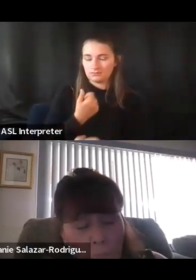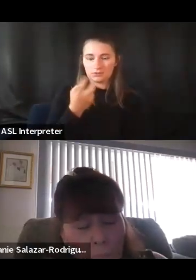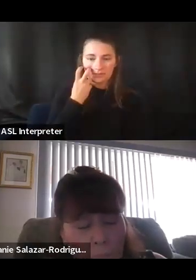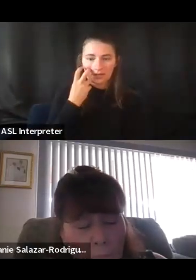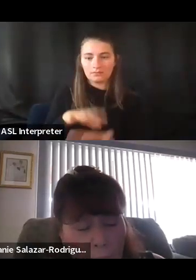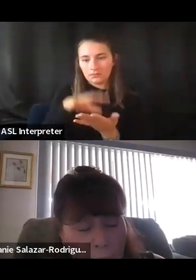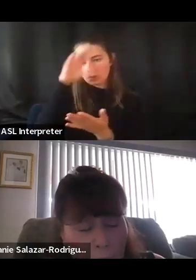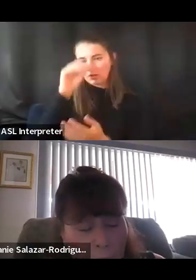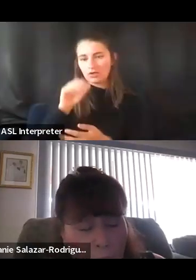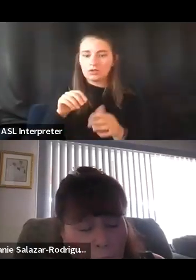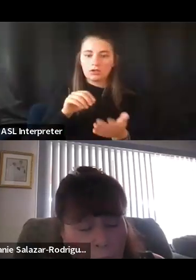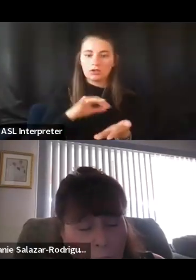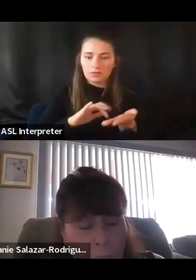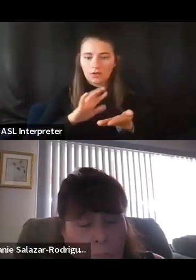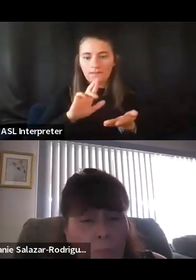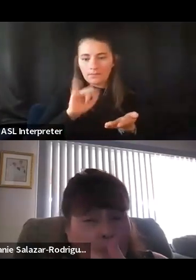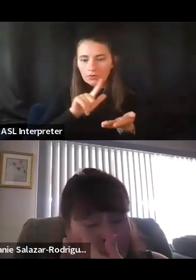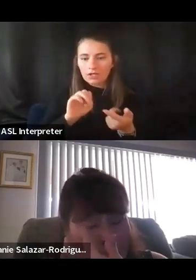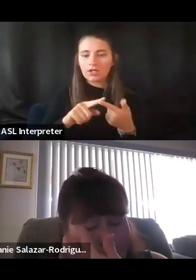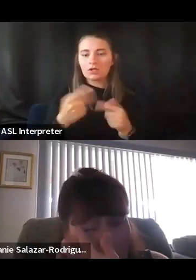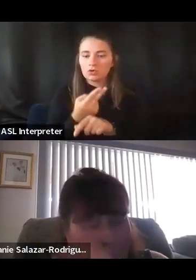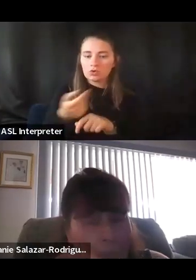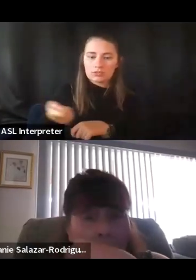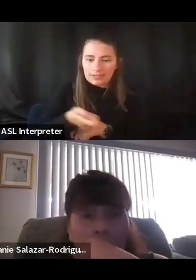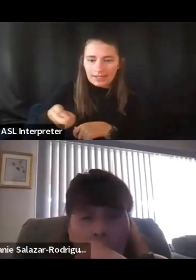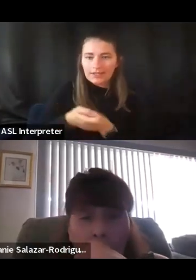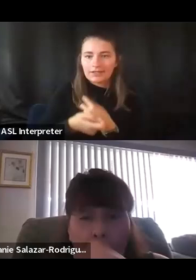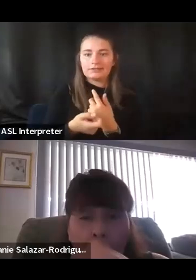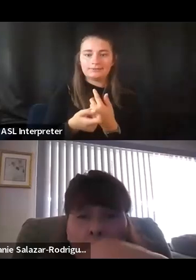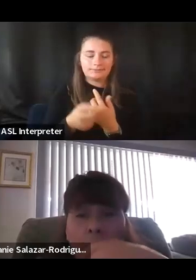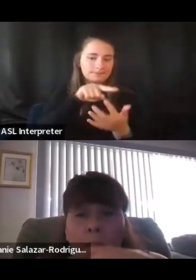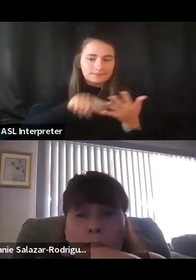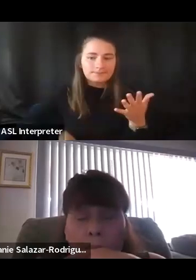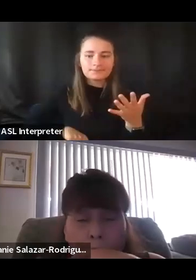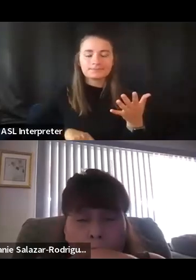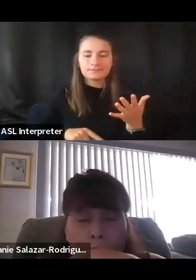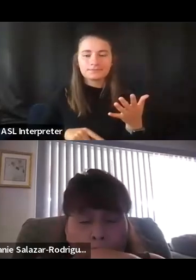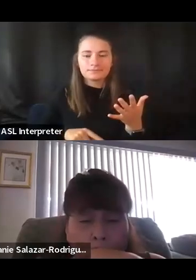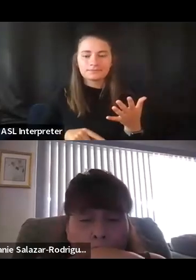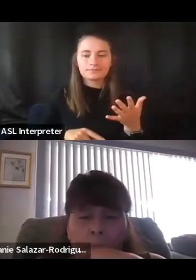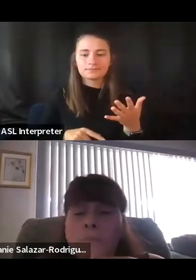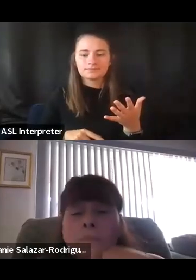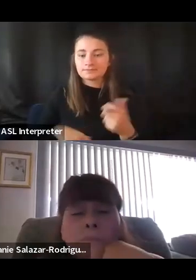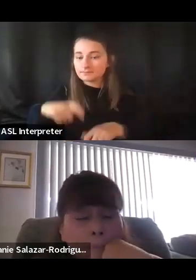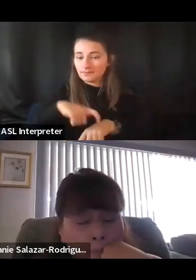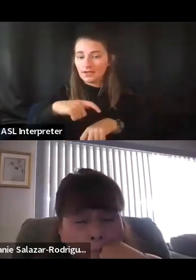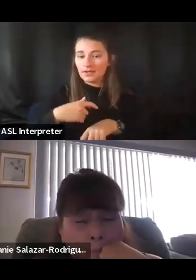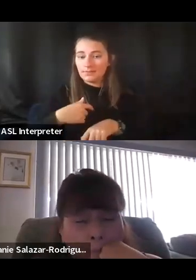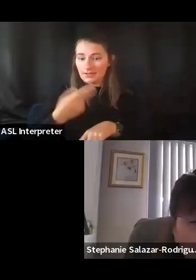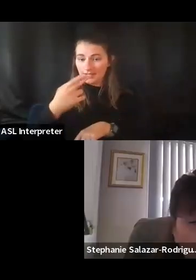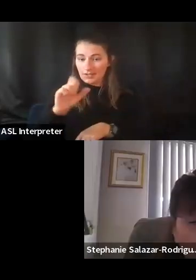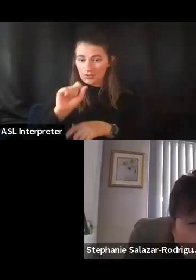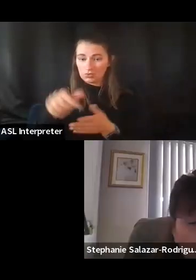like learning braille, using a cane, those type of things. And by the time I graduated high school,